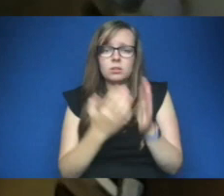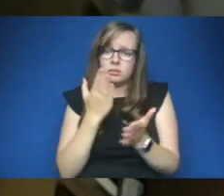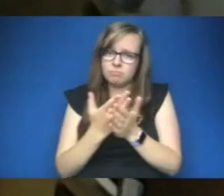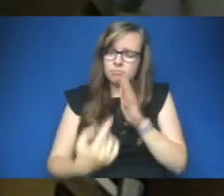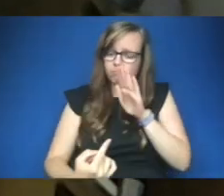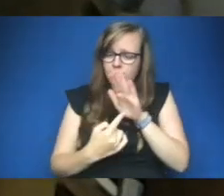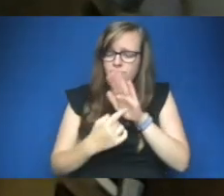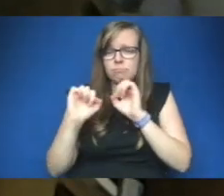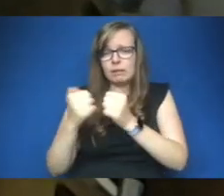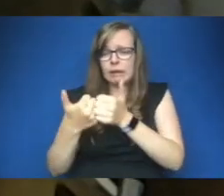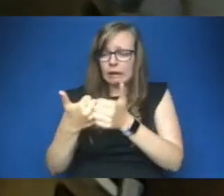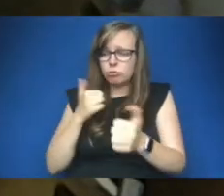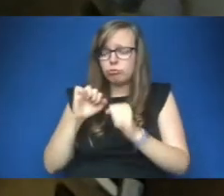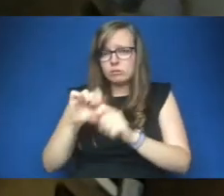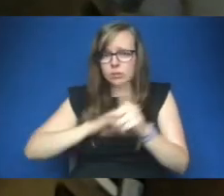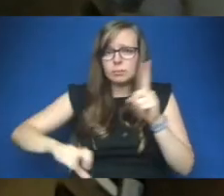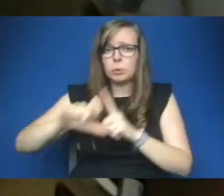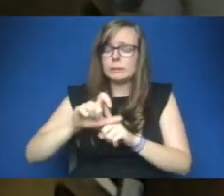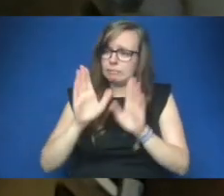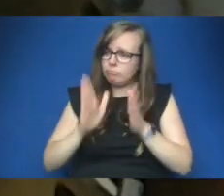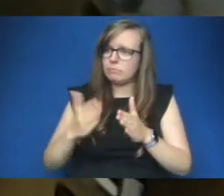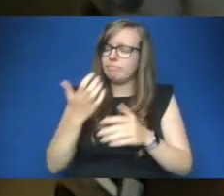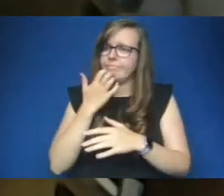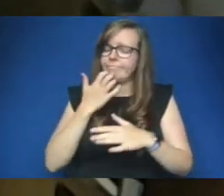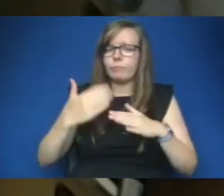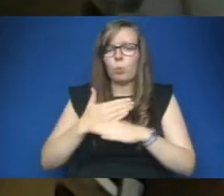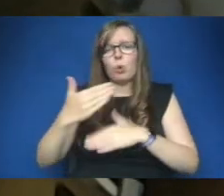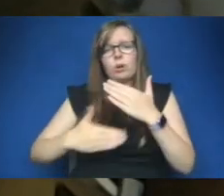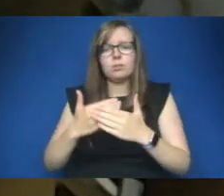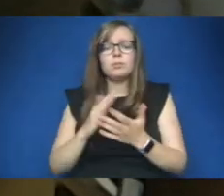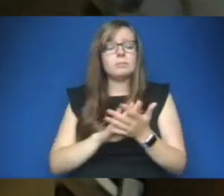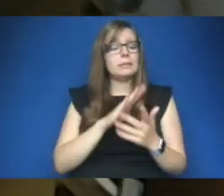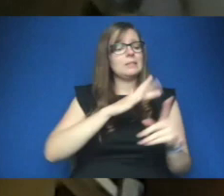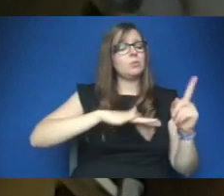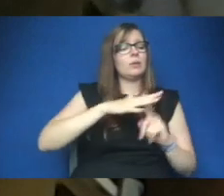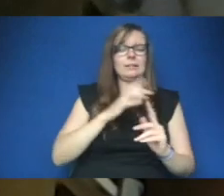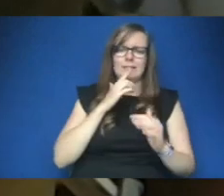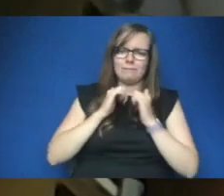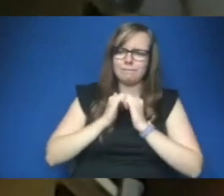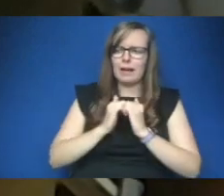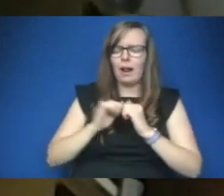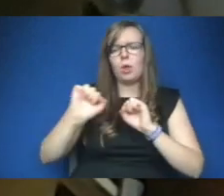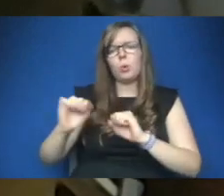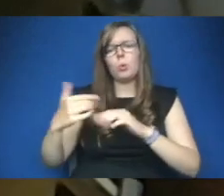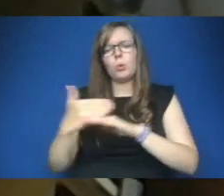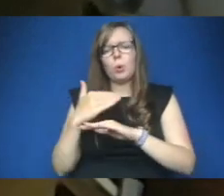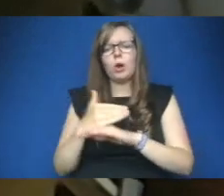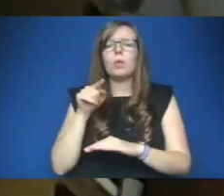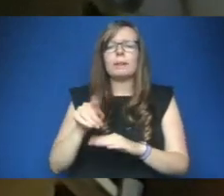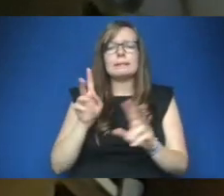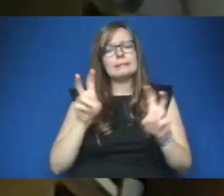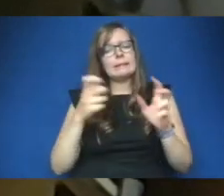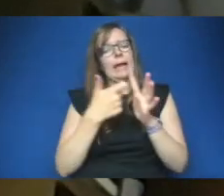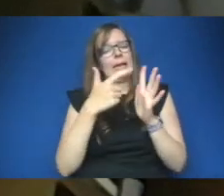to their community to their country and therefore they're valued by society and of course with this key important essential critical and valuable